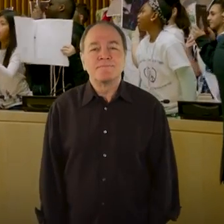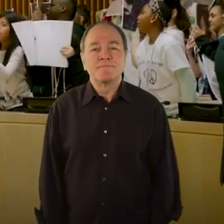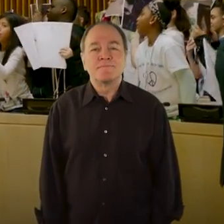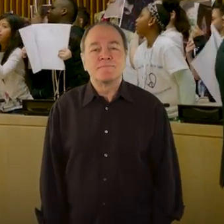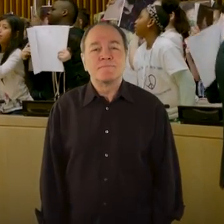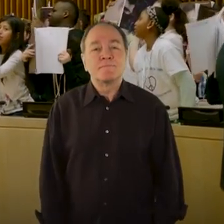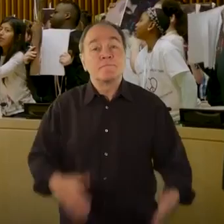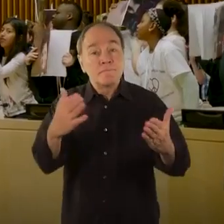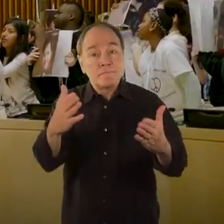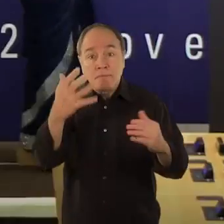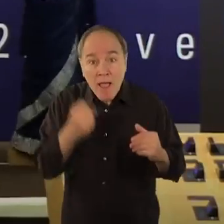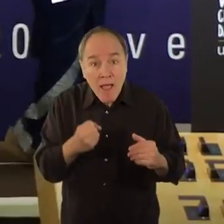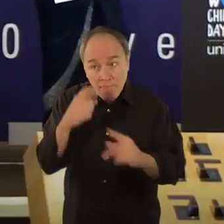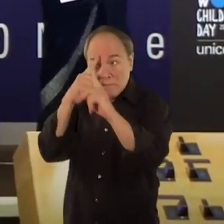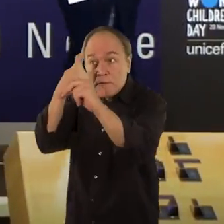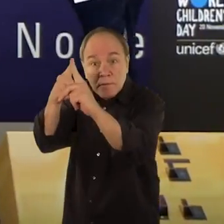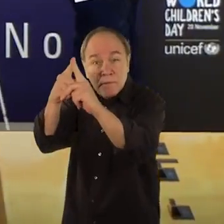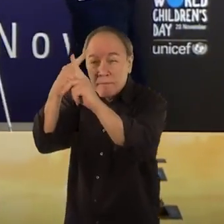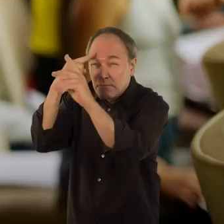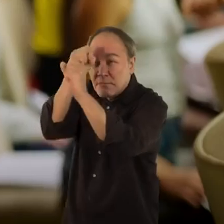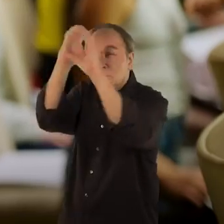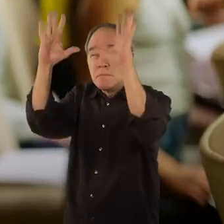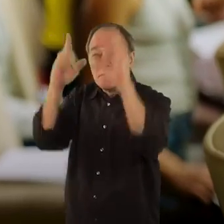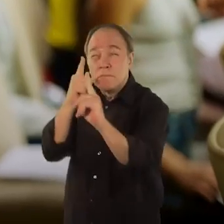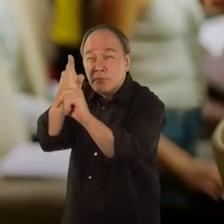If you have a dream, strive for it.